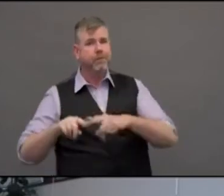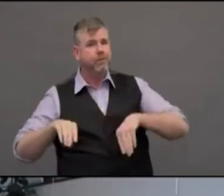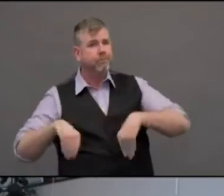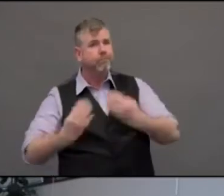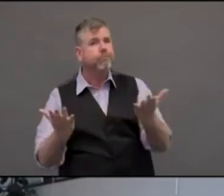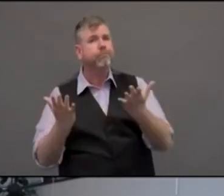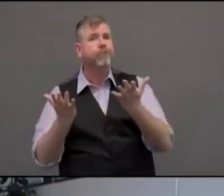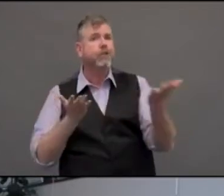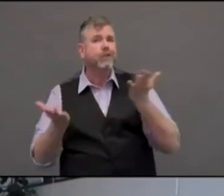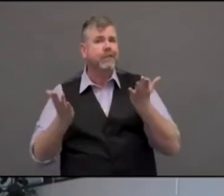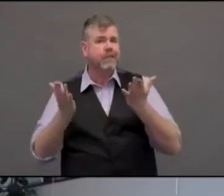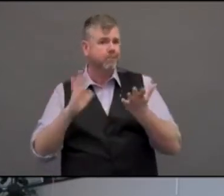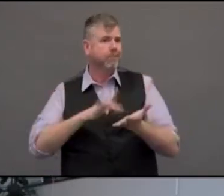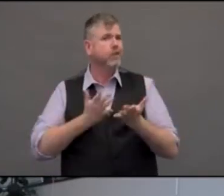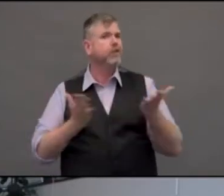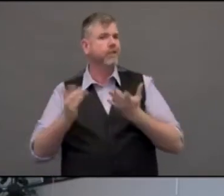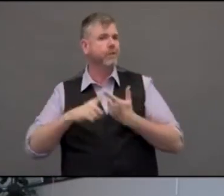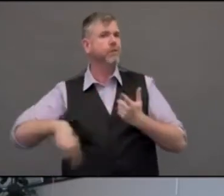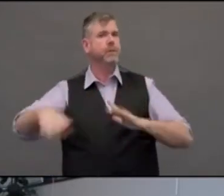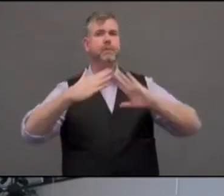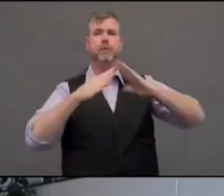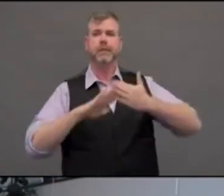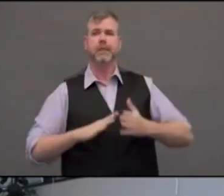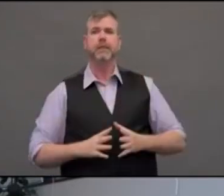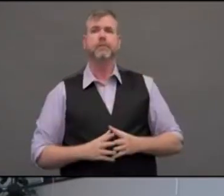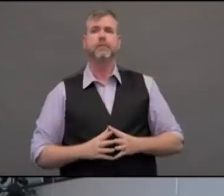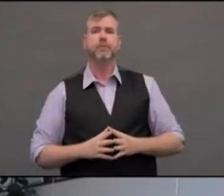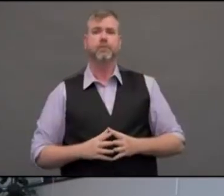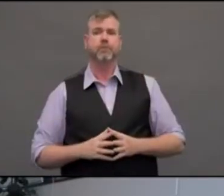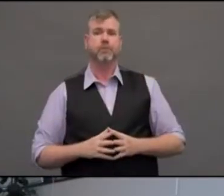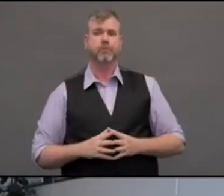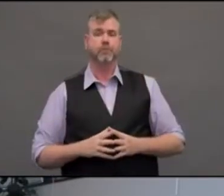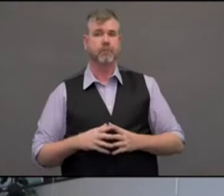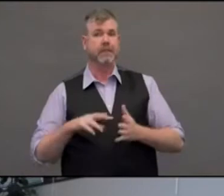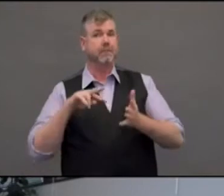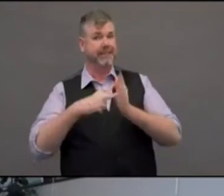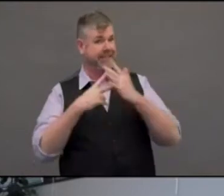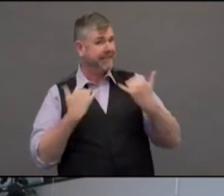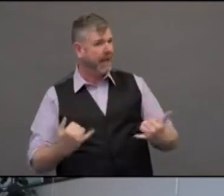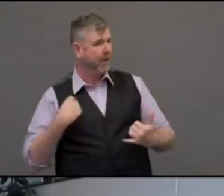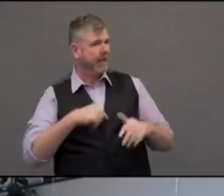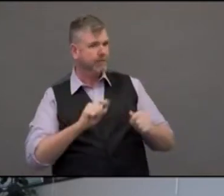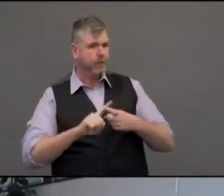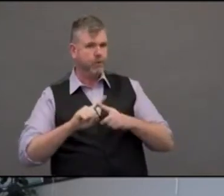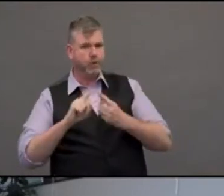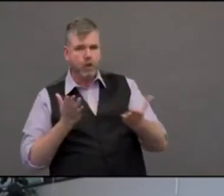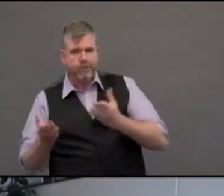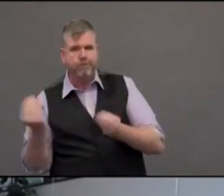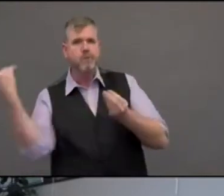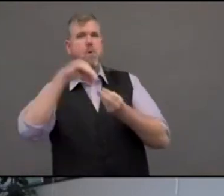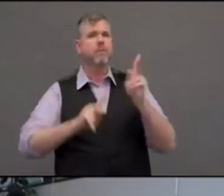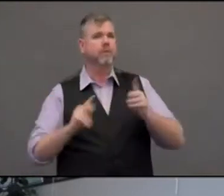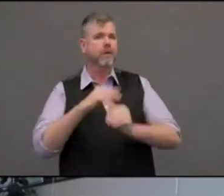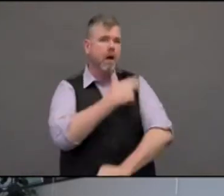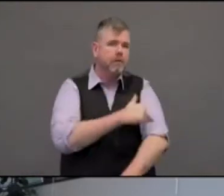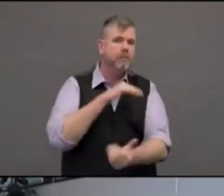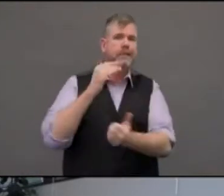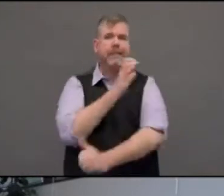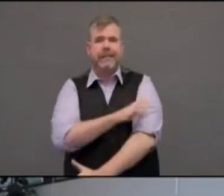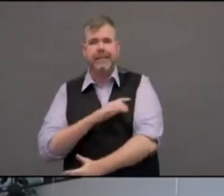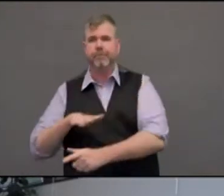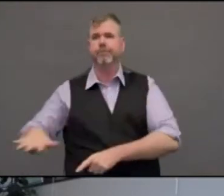Sure. By being part of a large public health system, it allowed us to access more resources